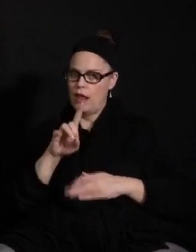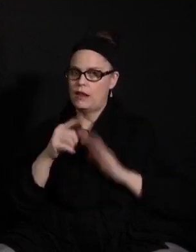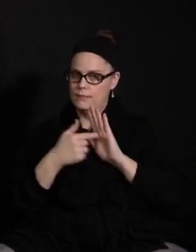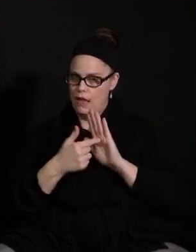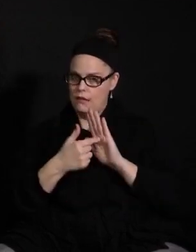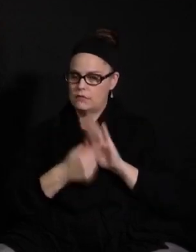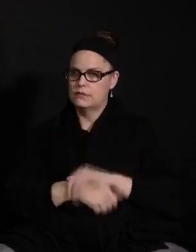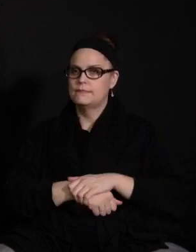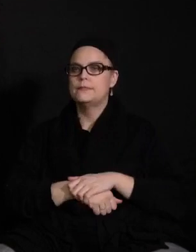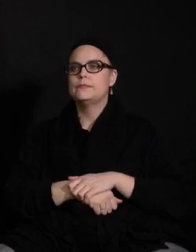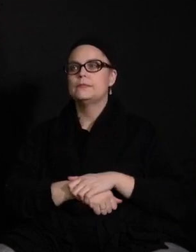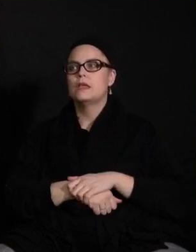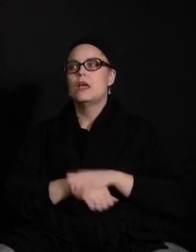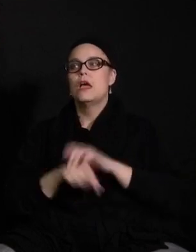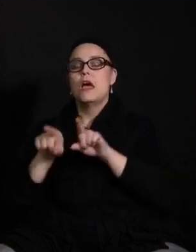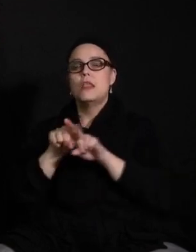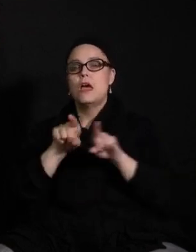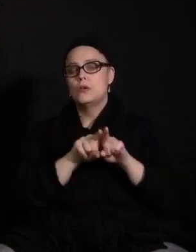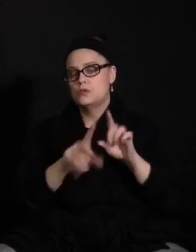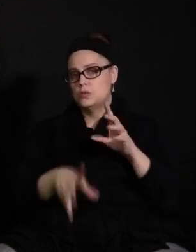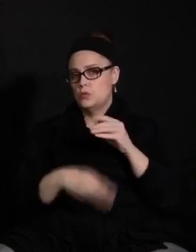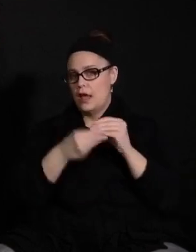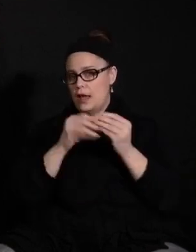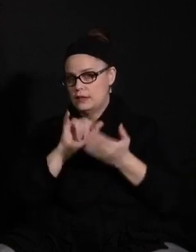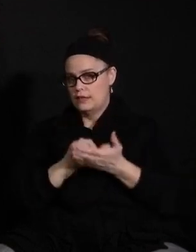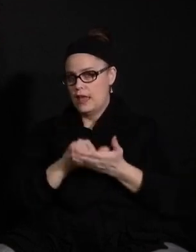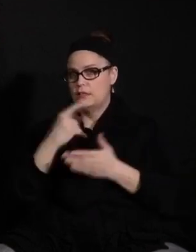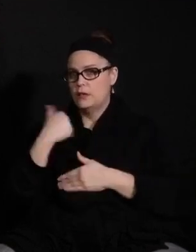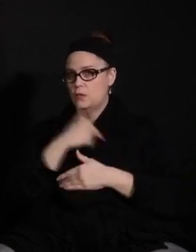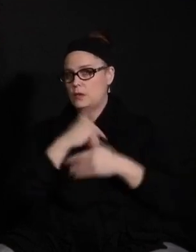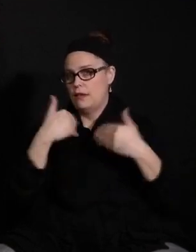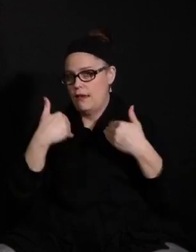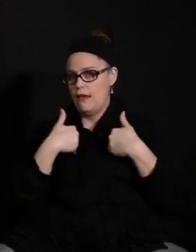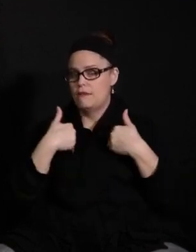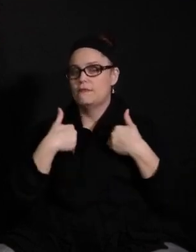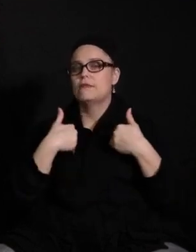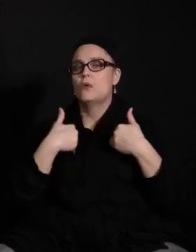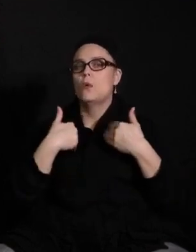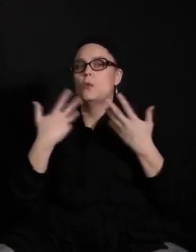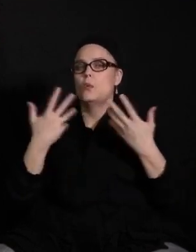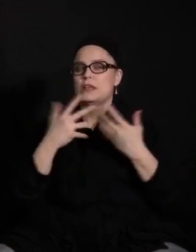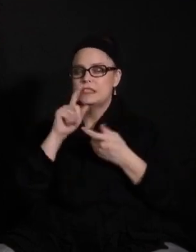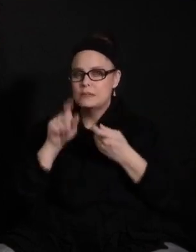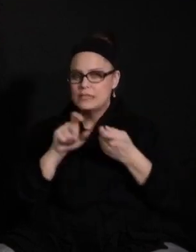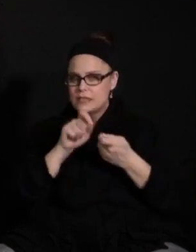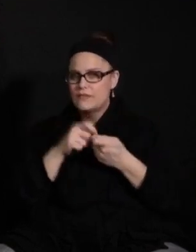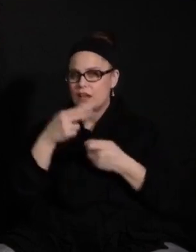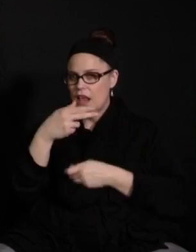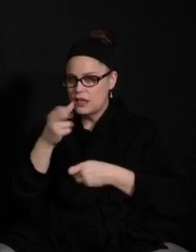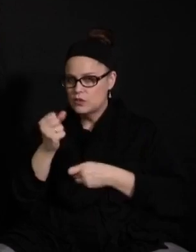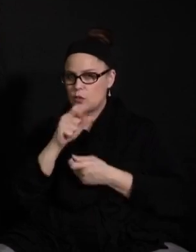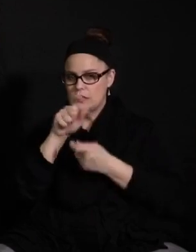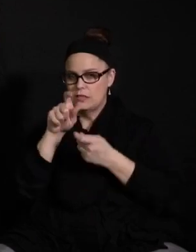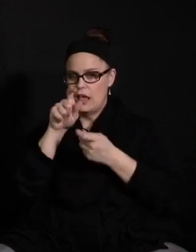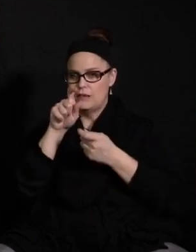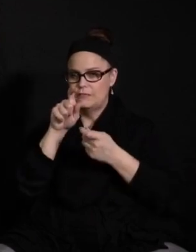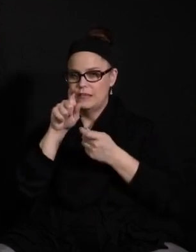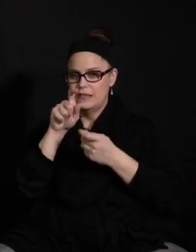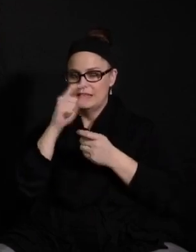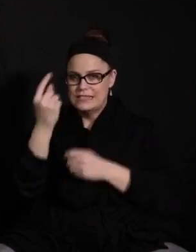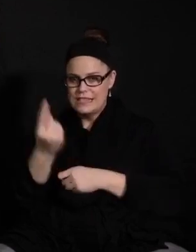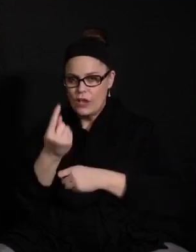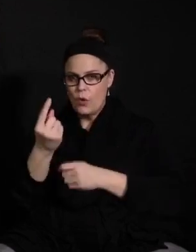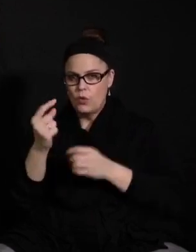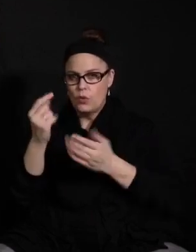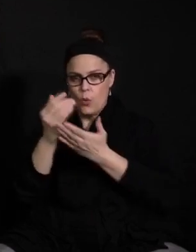to add to that is that, you know, we have a lot of, and especially at our high schools, a lot of single courses. So the